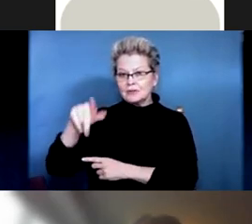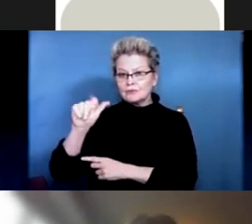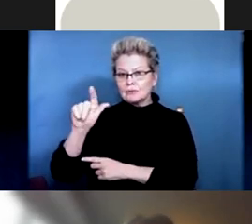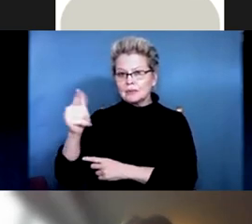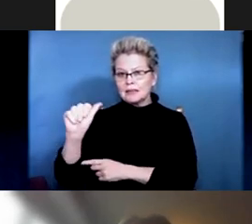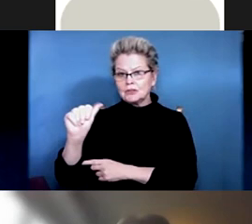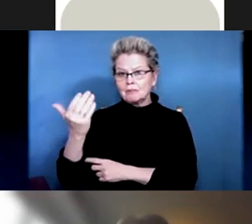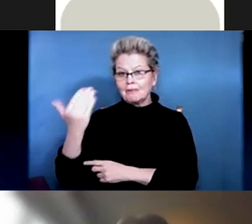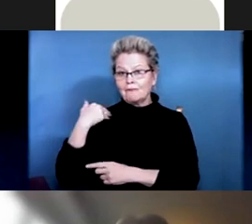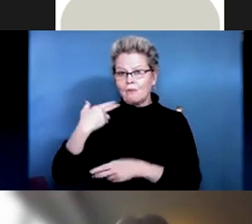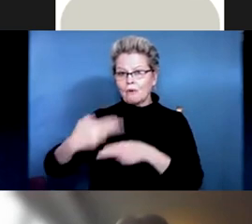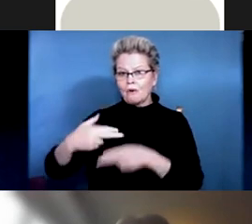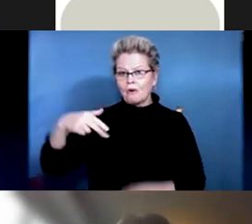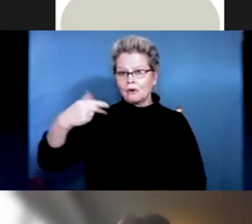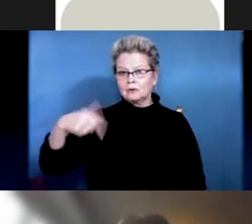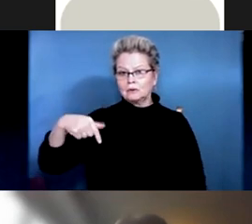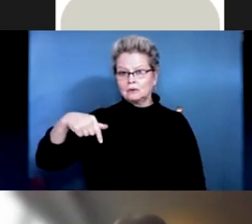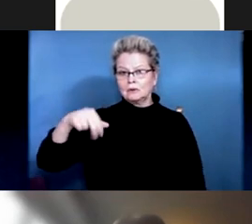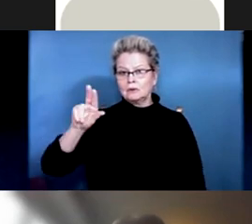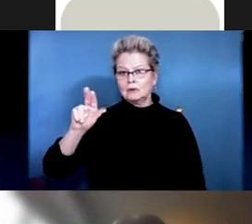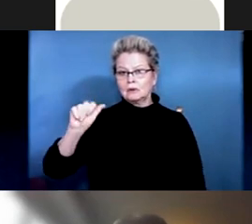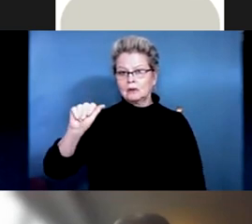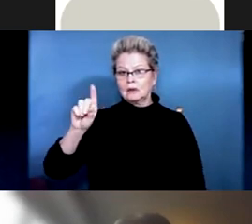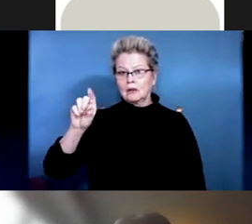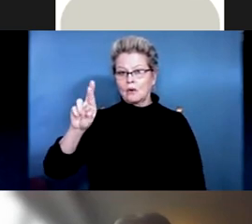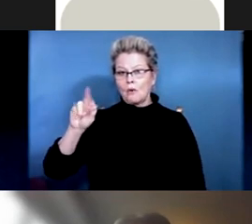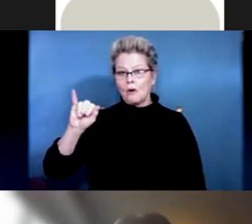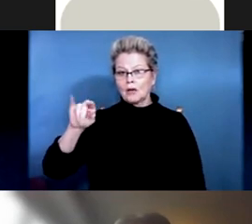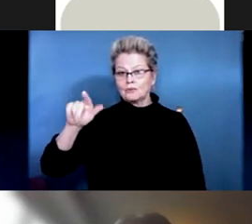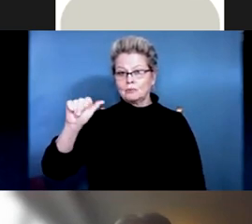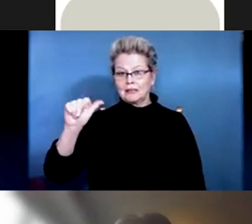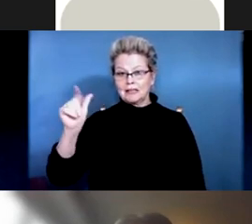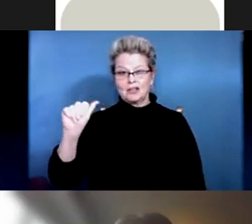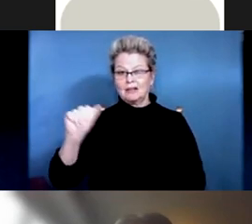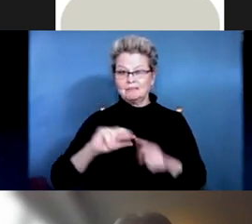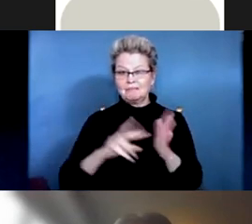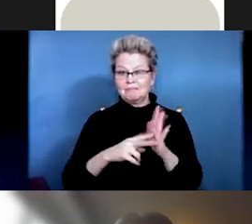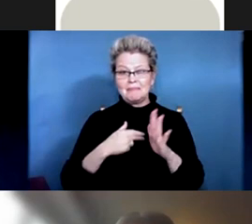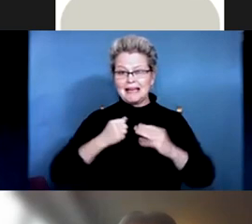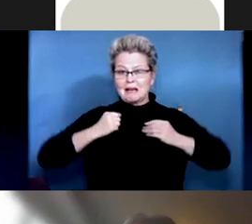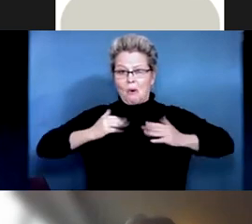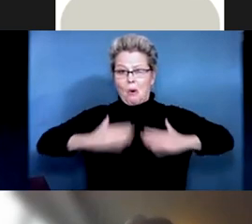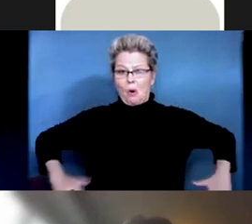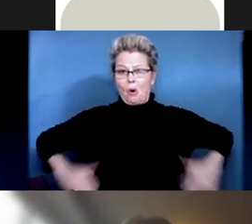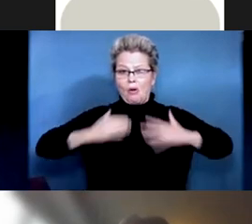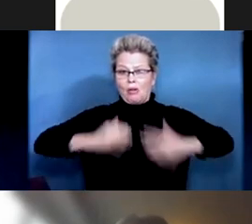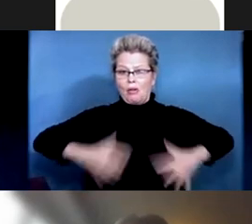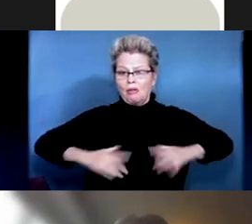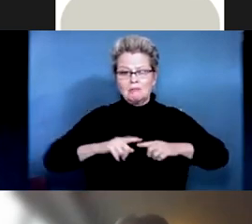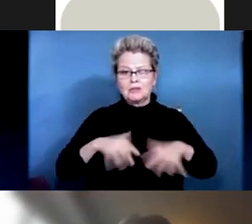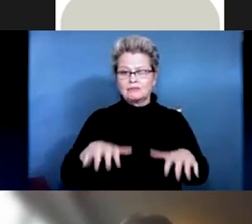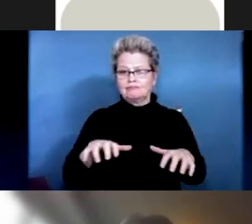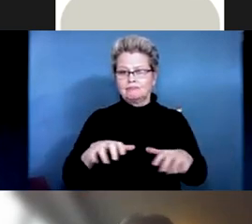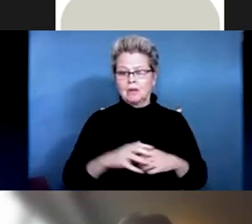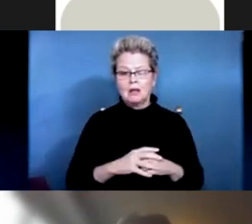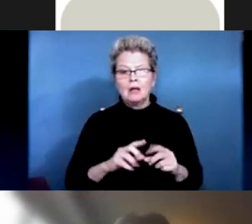Thankfully, there's more injuries that are incomplete, meaning there's some preserved function below the level of the injury. And